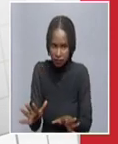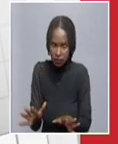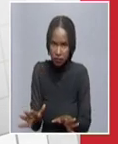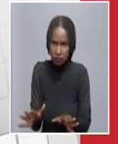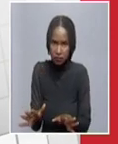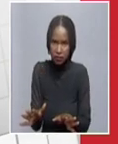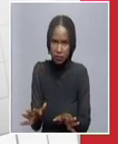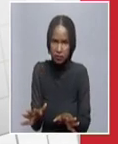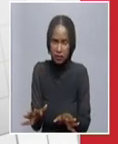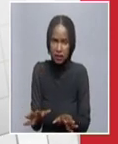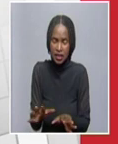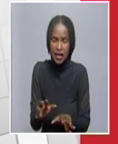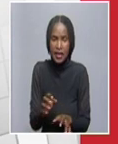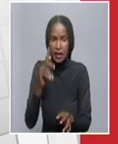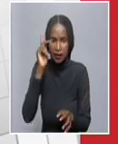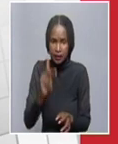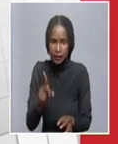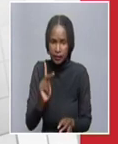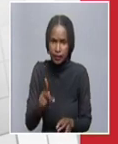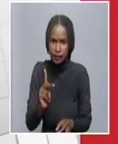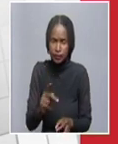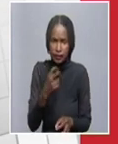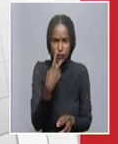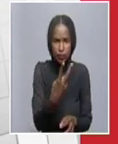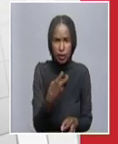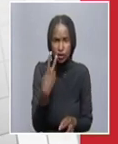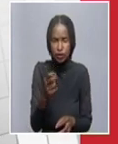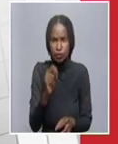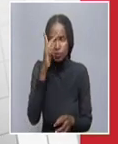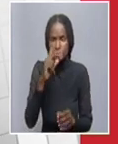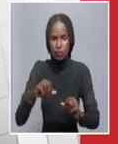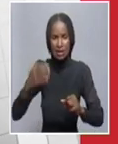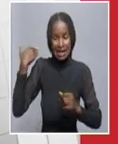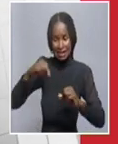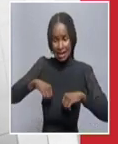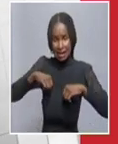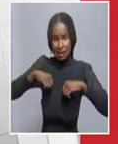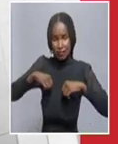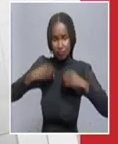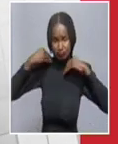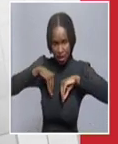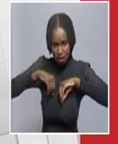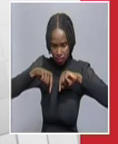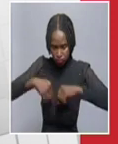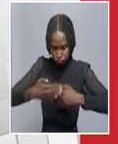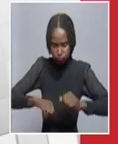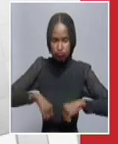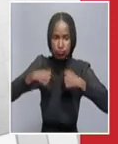We have recorded 22 new recoveries from 6 regions.